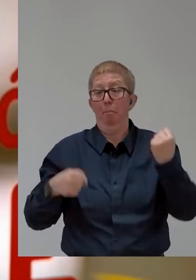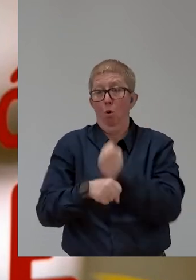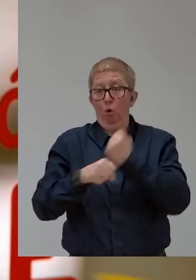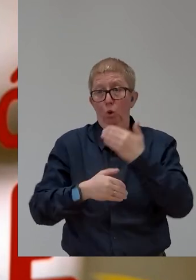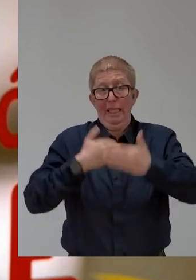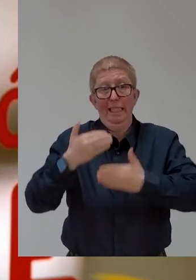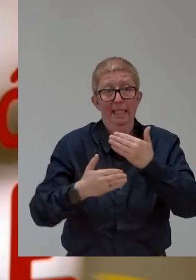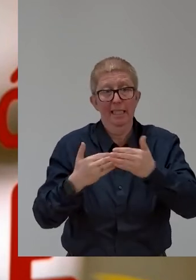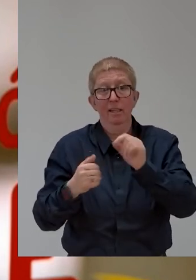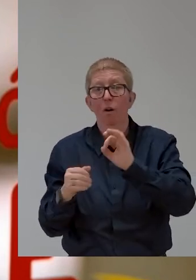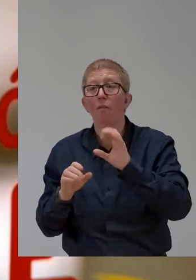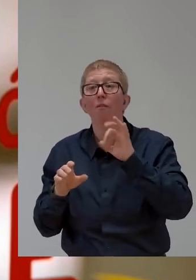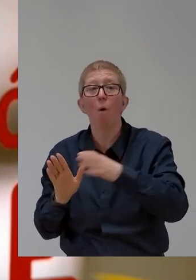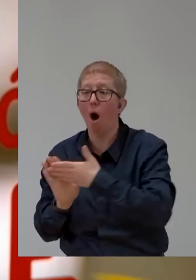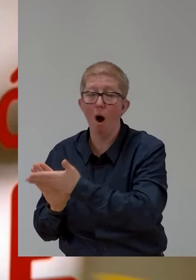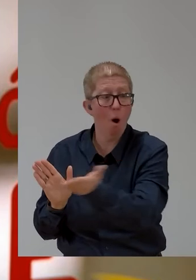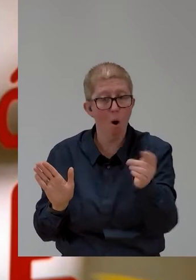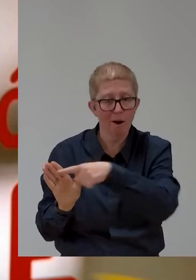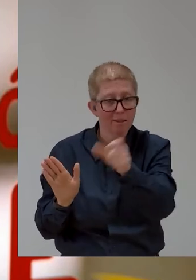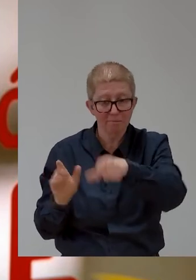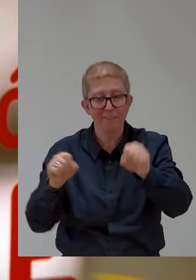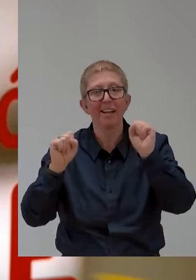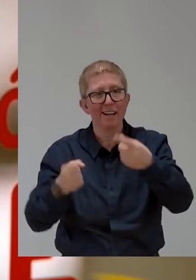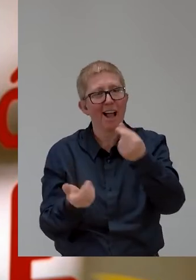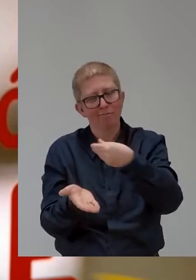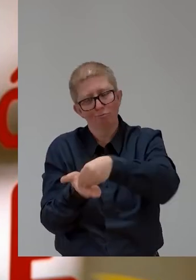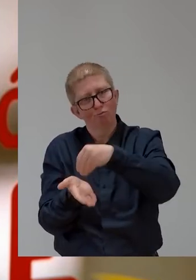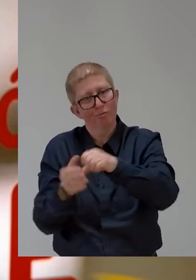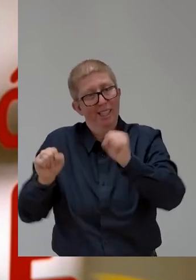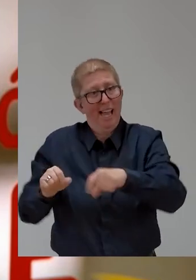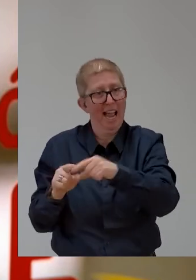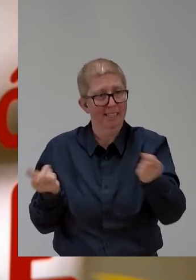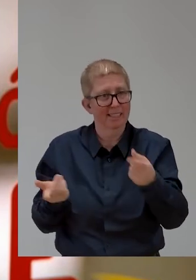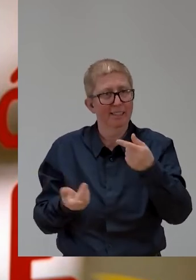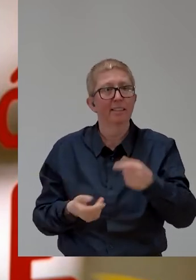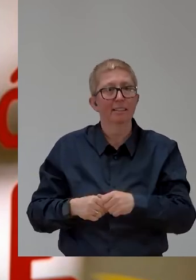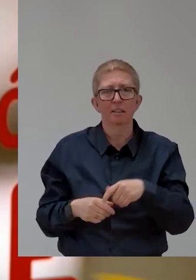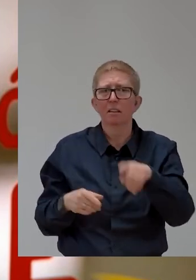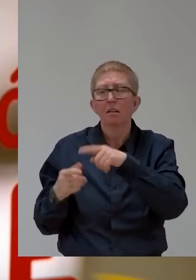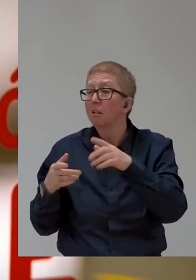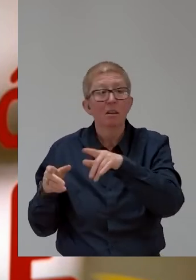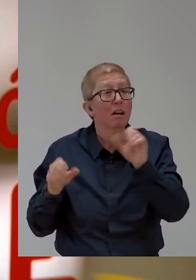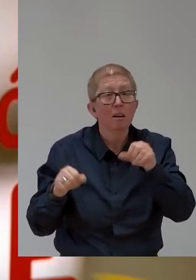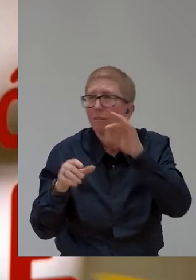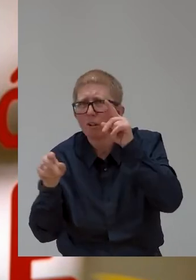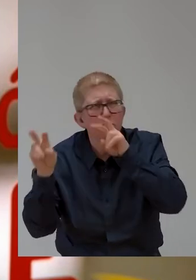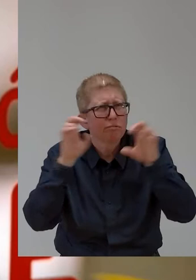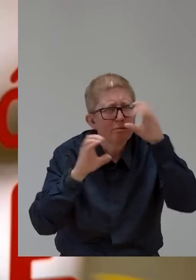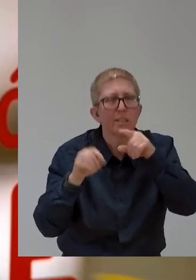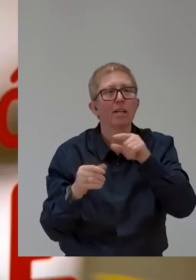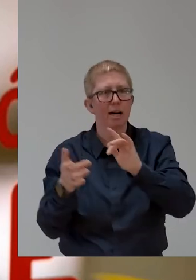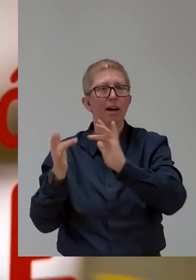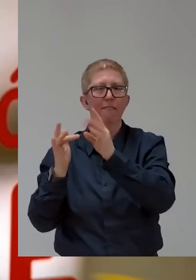people. All the designs produced can be found at www.accessibilitas.com,